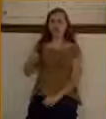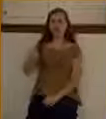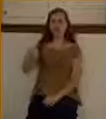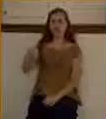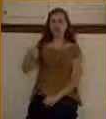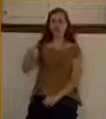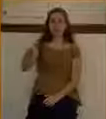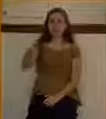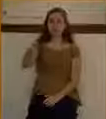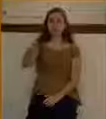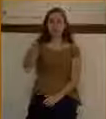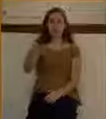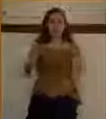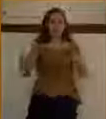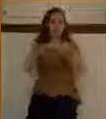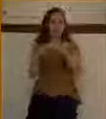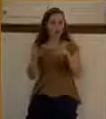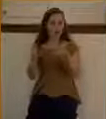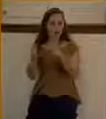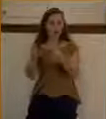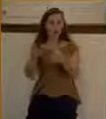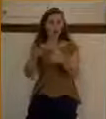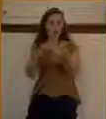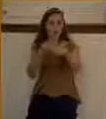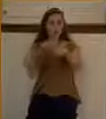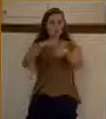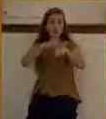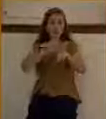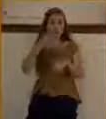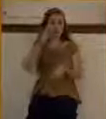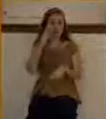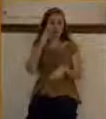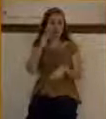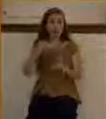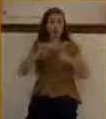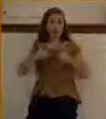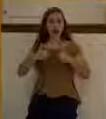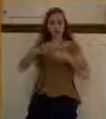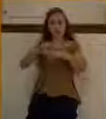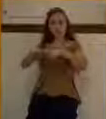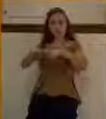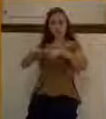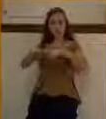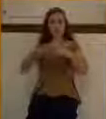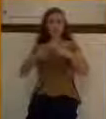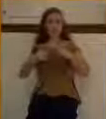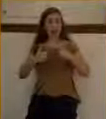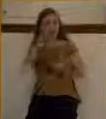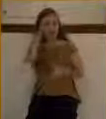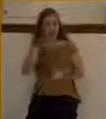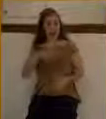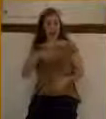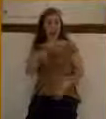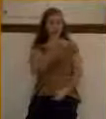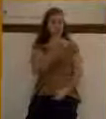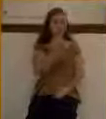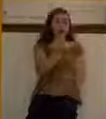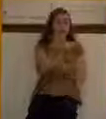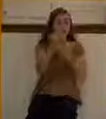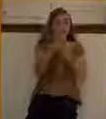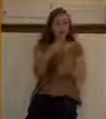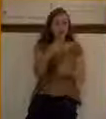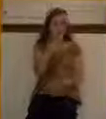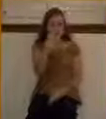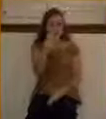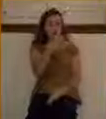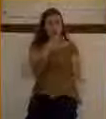Jerusalem. And the first time I took this path, there was a certain cross section where there was a beggar, a blind beggar that was there. And he had a cup, and